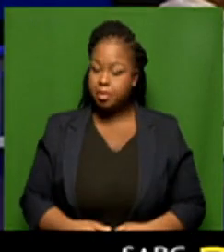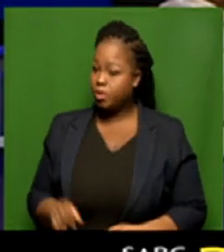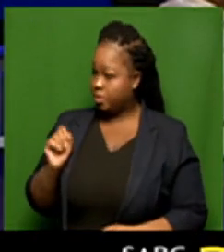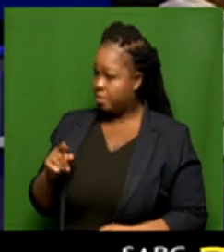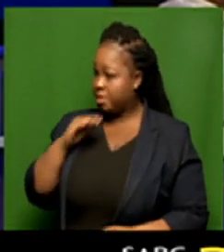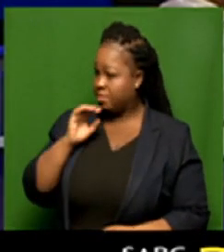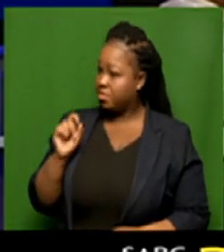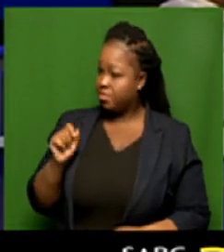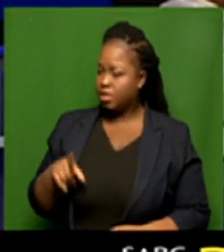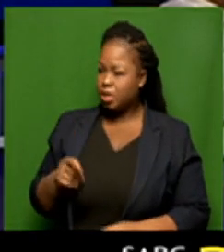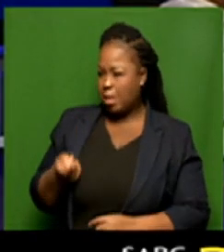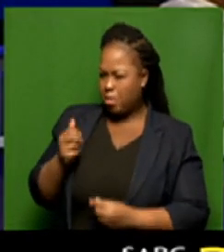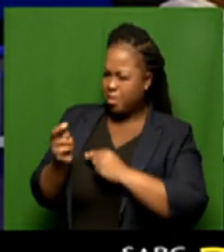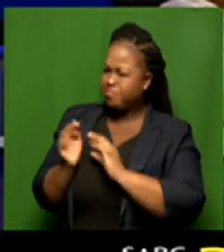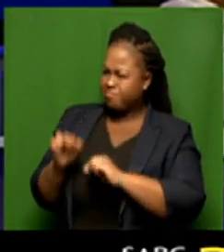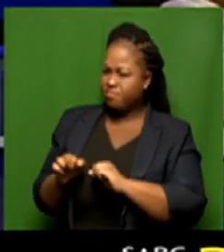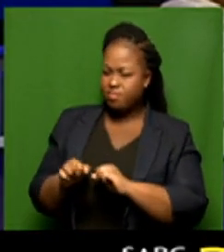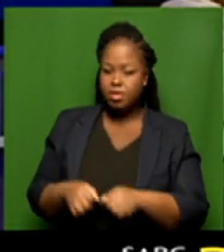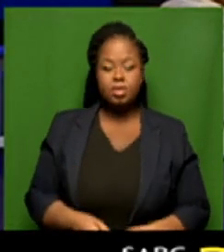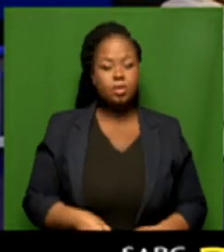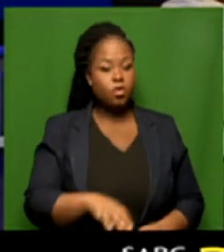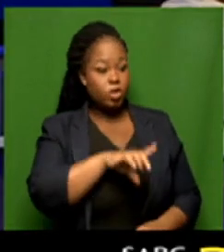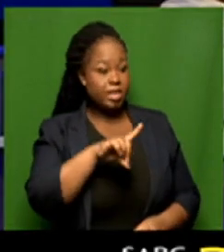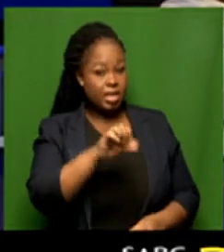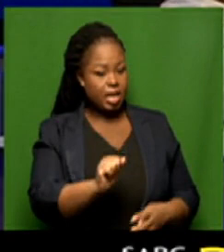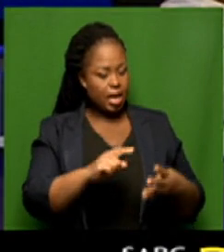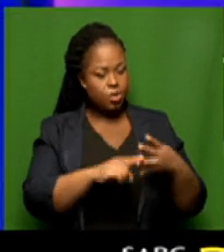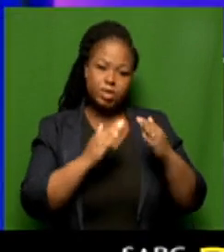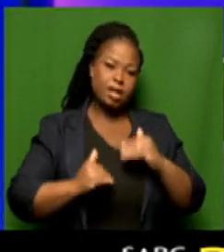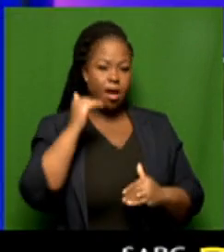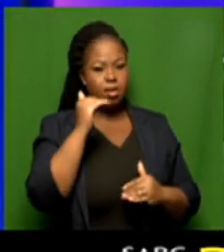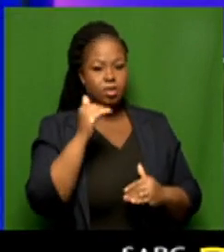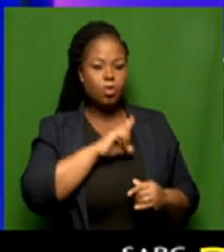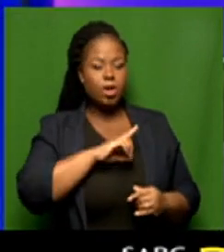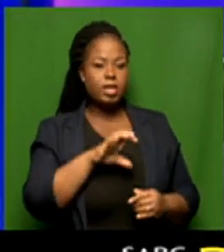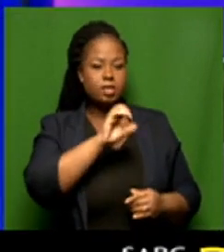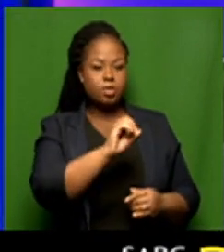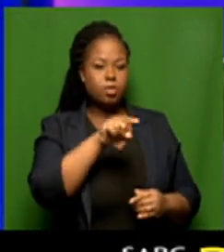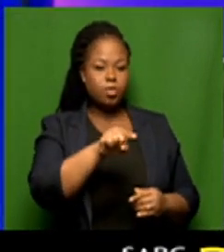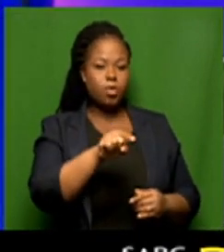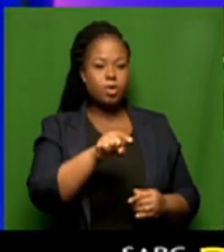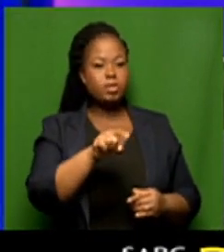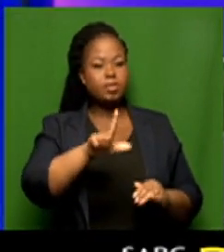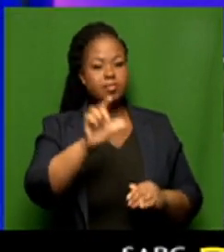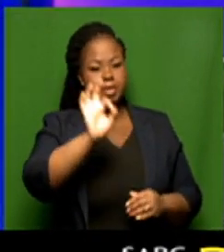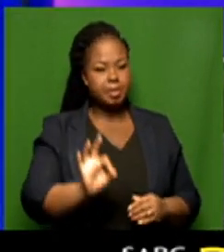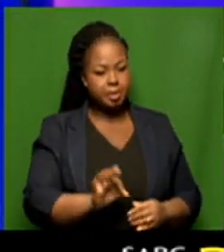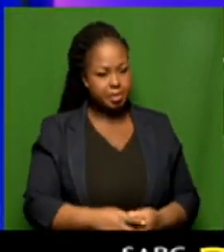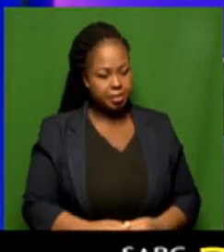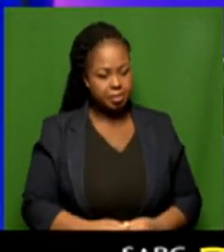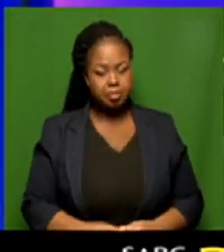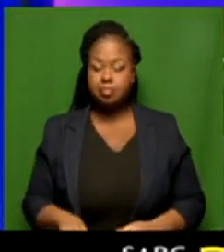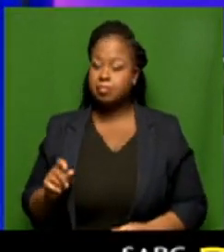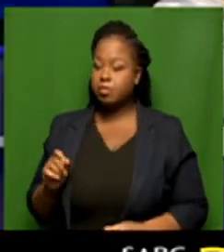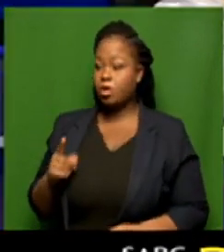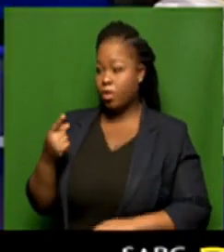this is, I mean, your margin is very close. In fact, for DA, it was the highest at 0.7 percent. Okay. Now, on